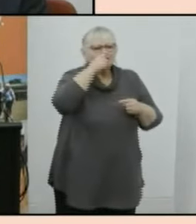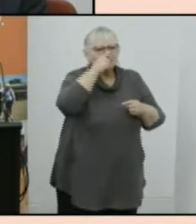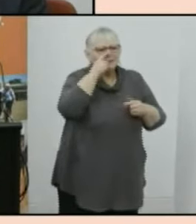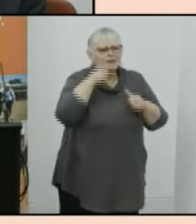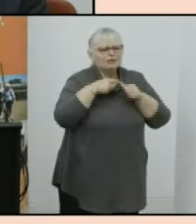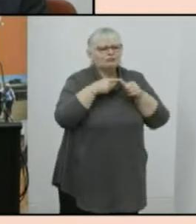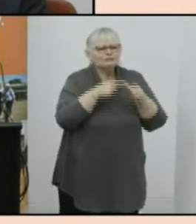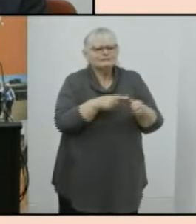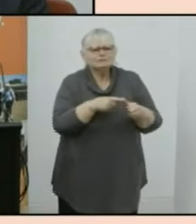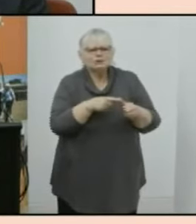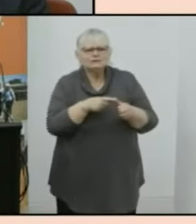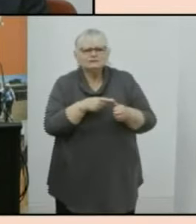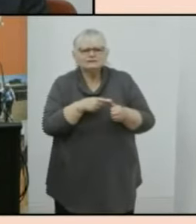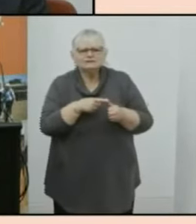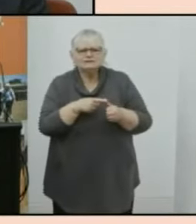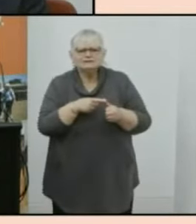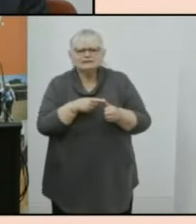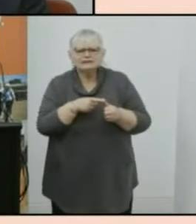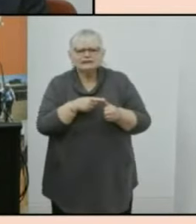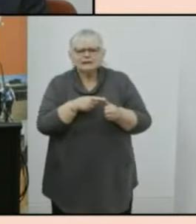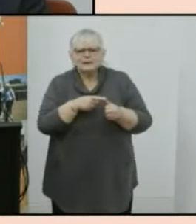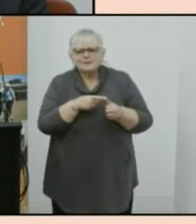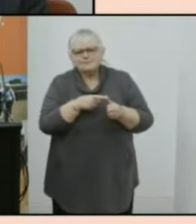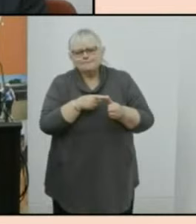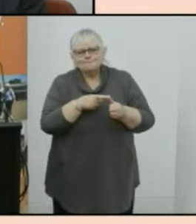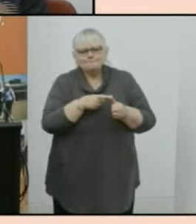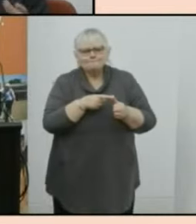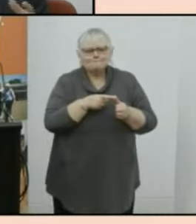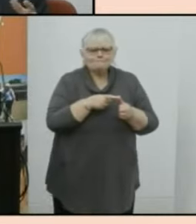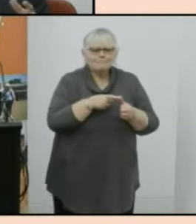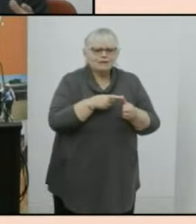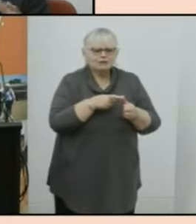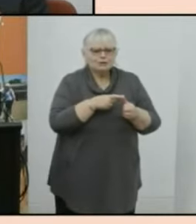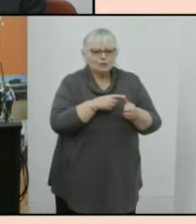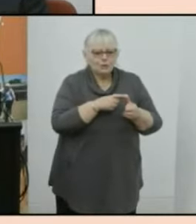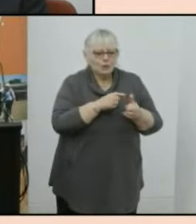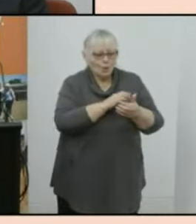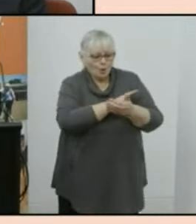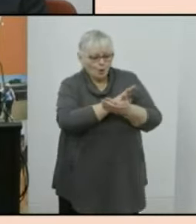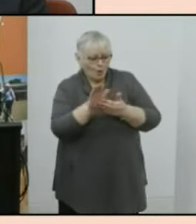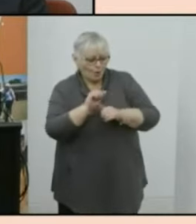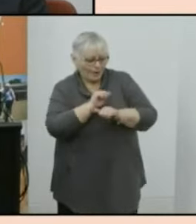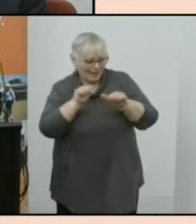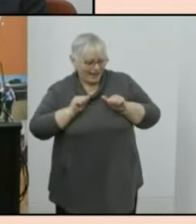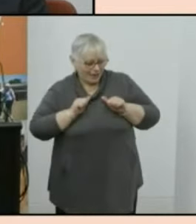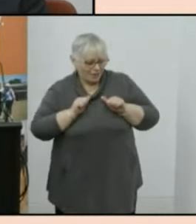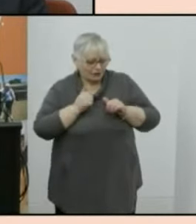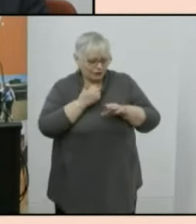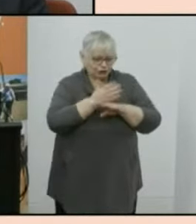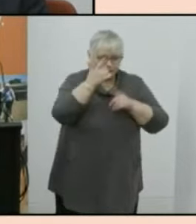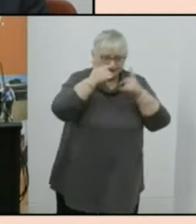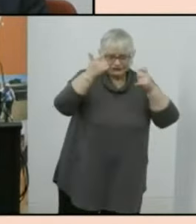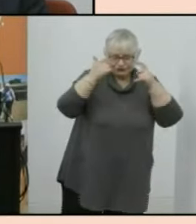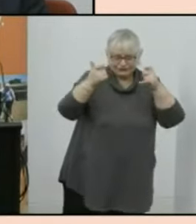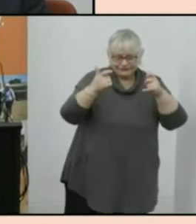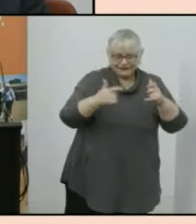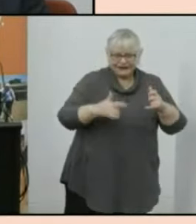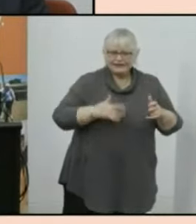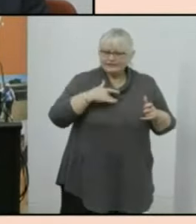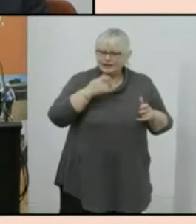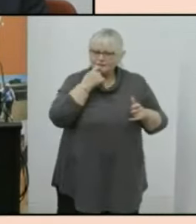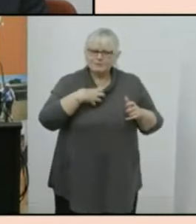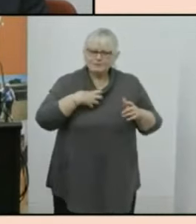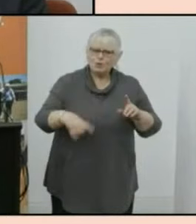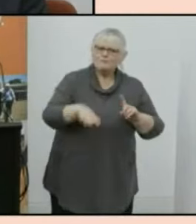all the initiatives by feeling kind of more